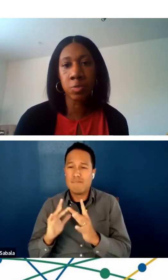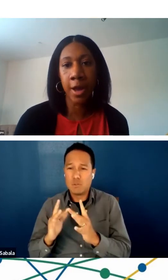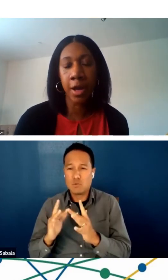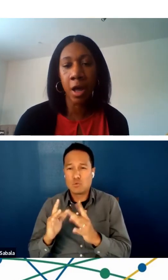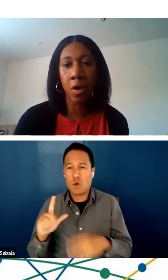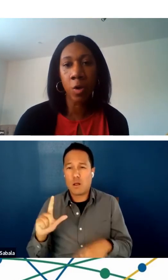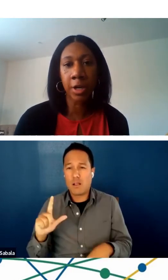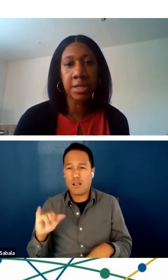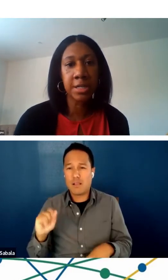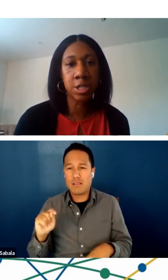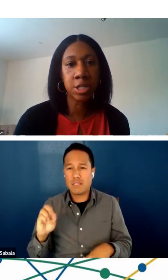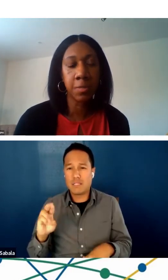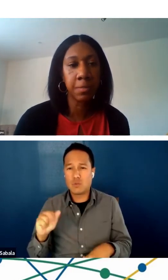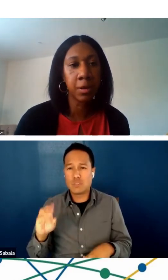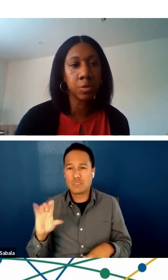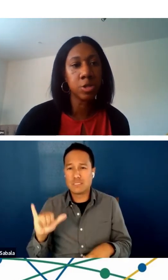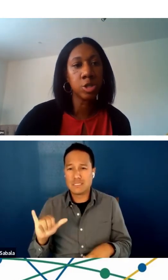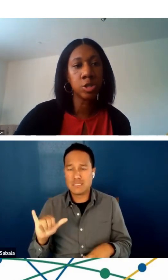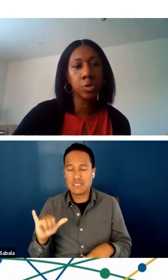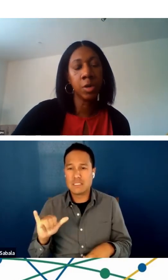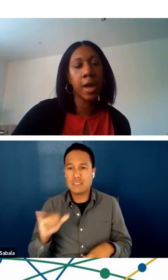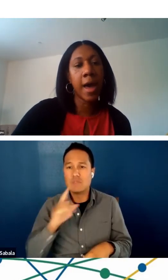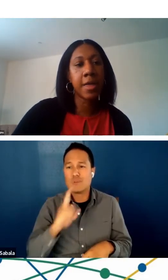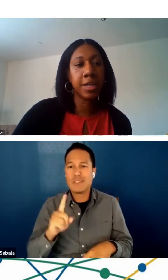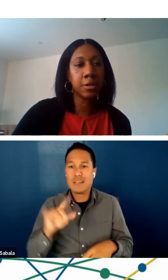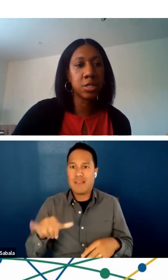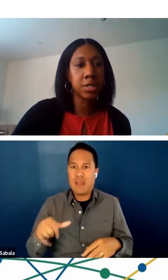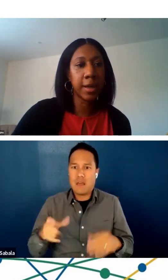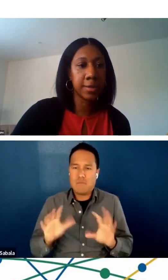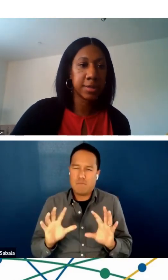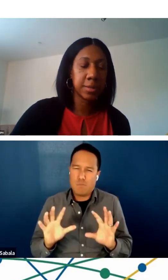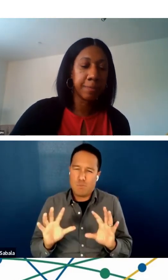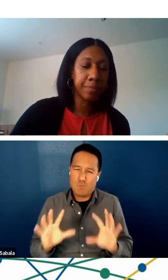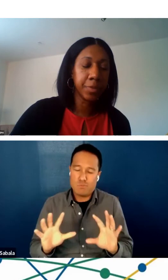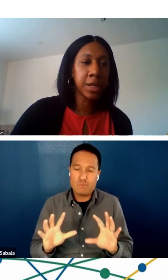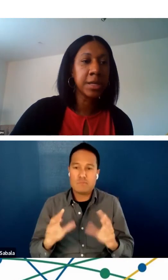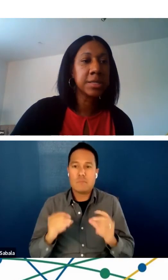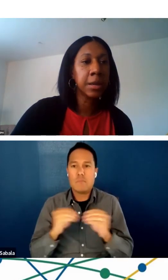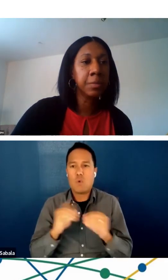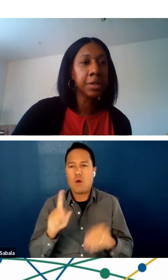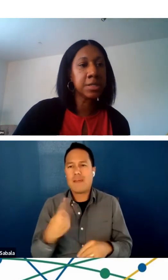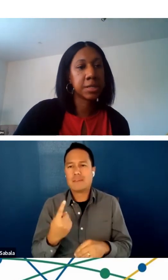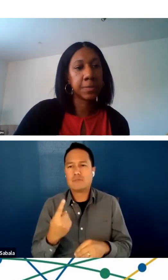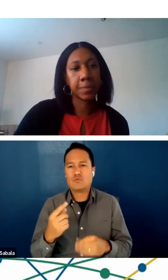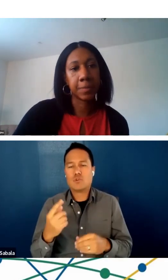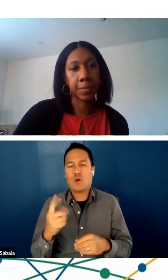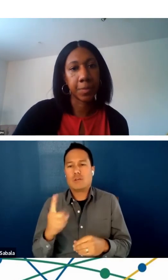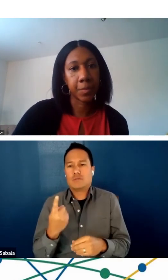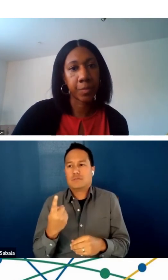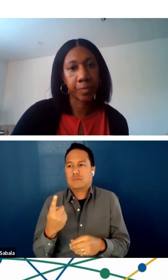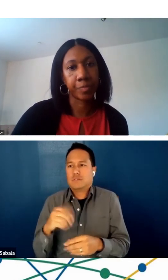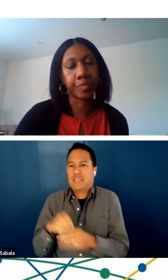just what organization may be able to do at their site. Next slide, please.